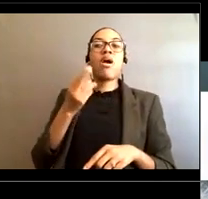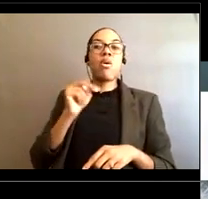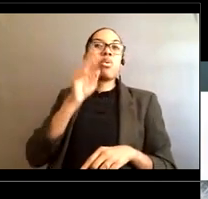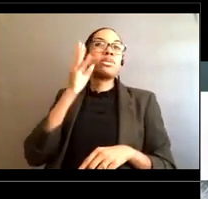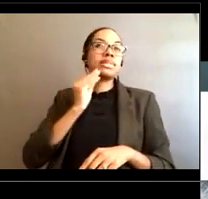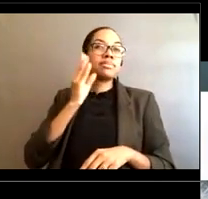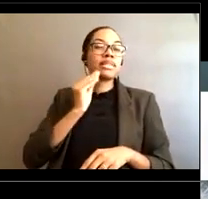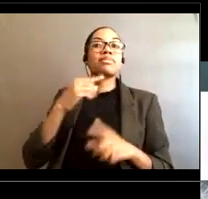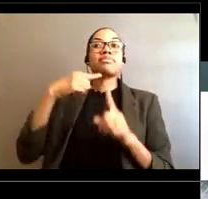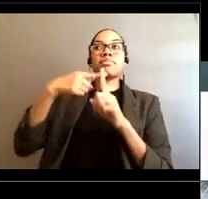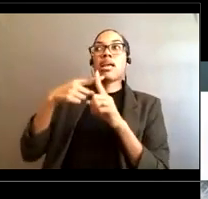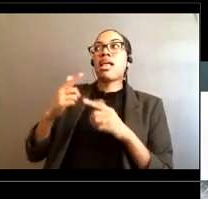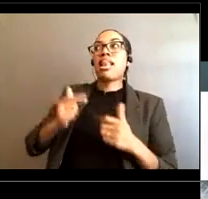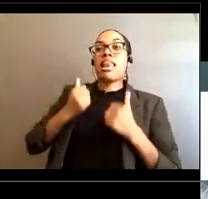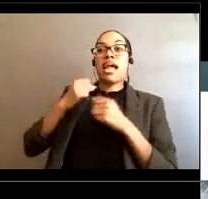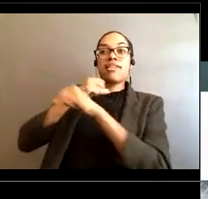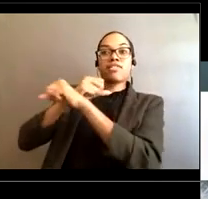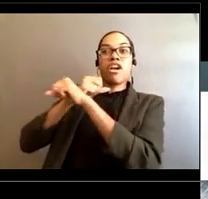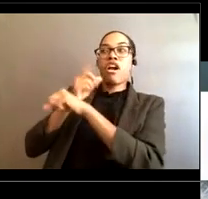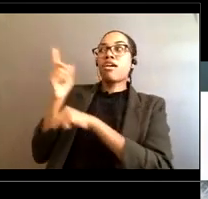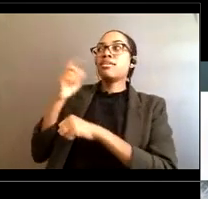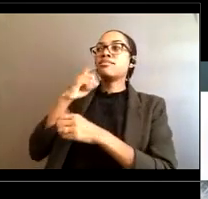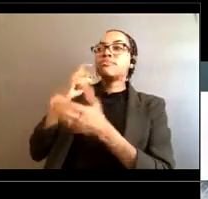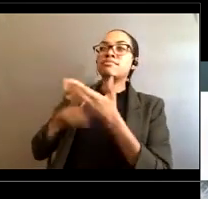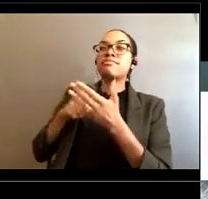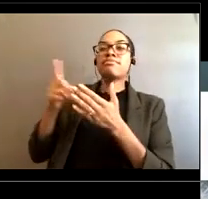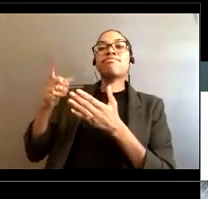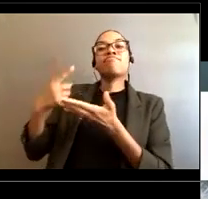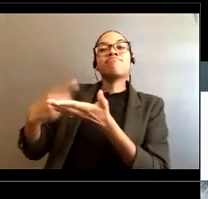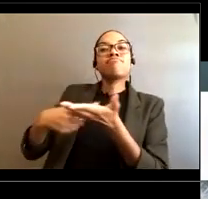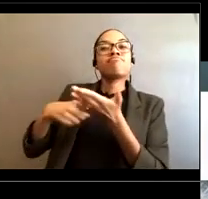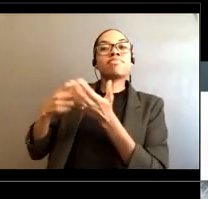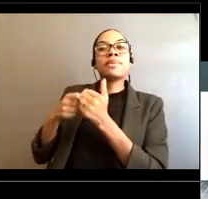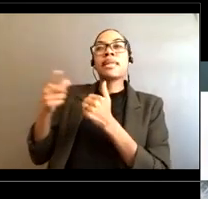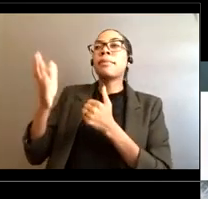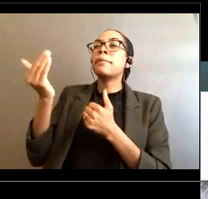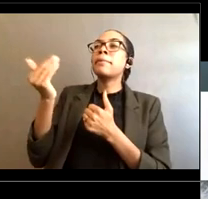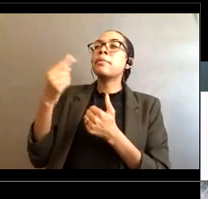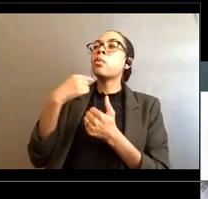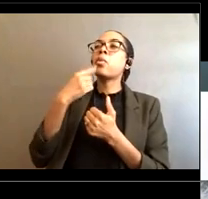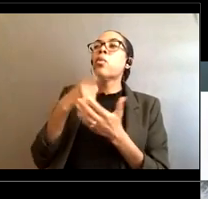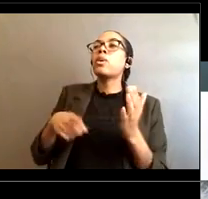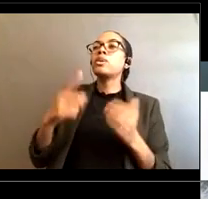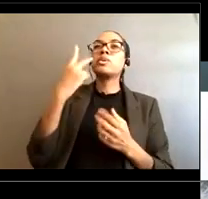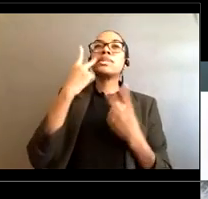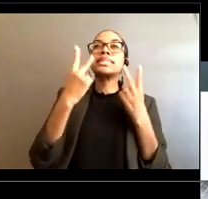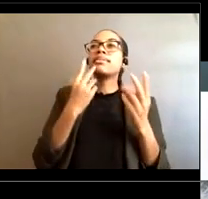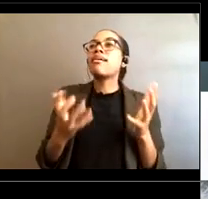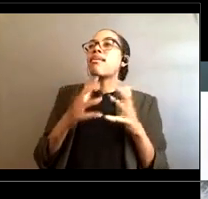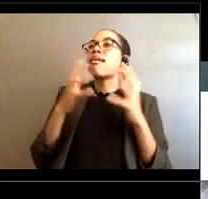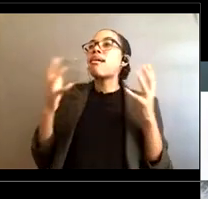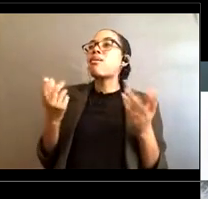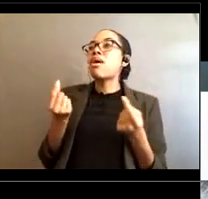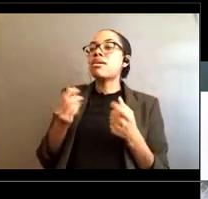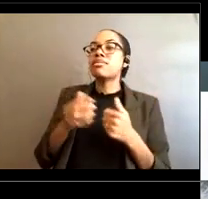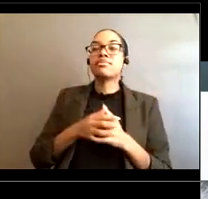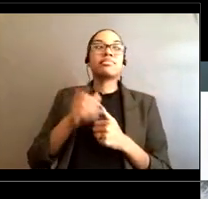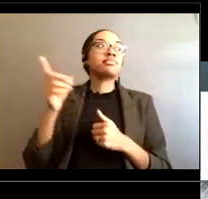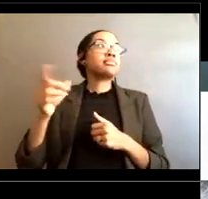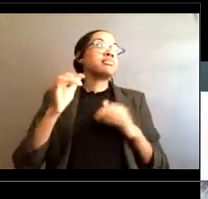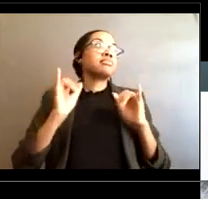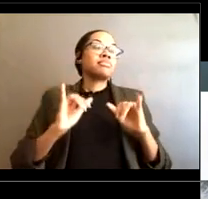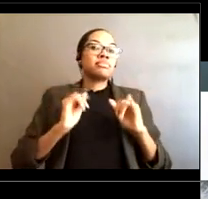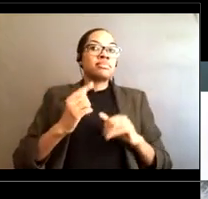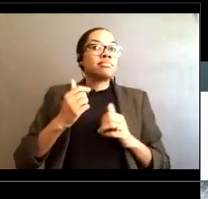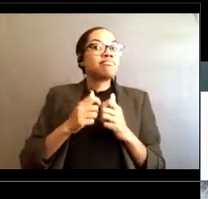the lifeguards over the last two decades You know we're talking to them about it One of the big mistakes that someone makes going